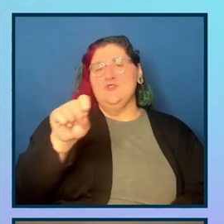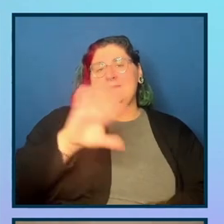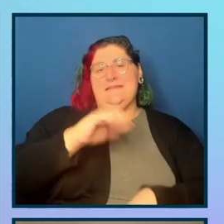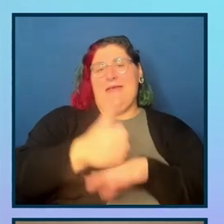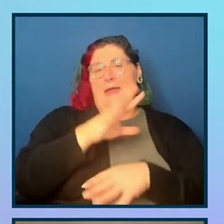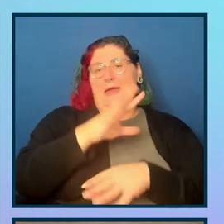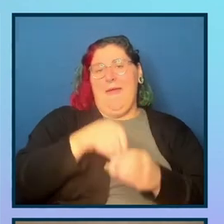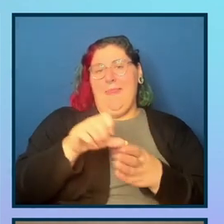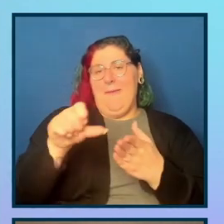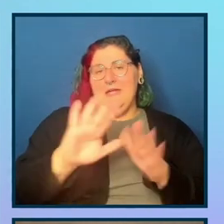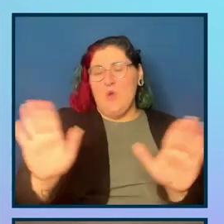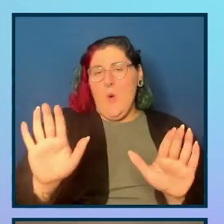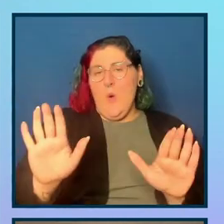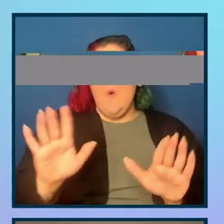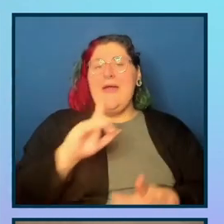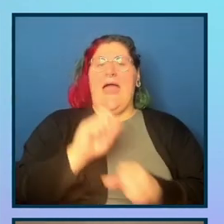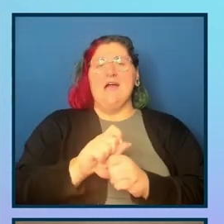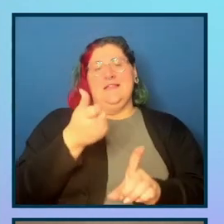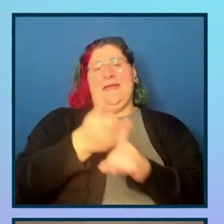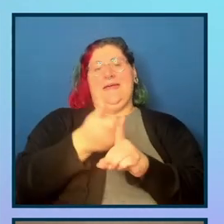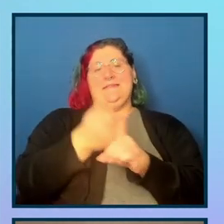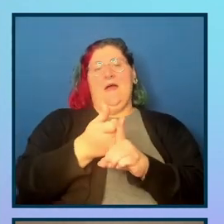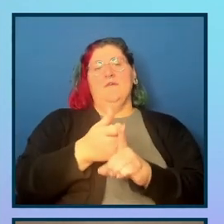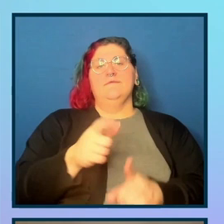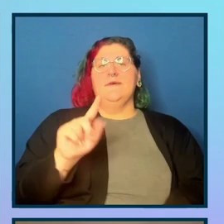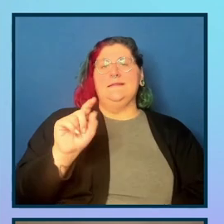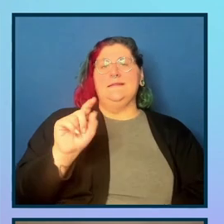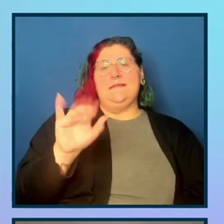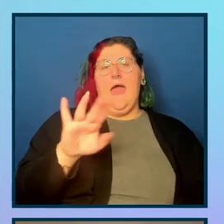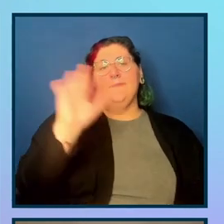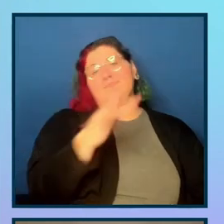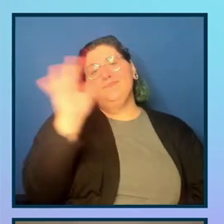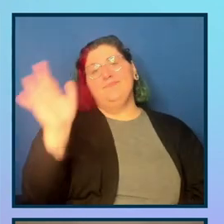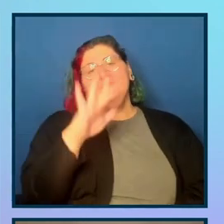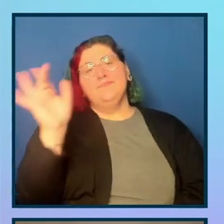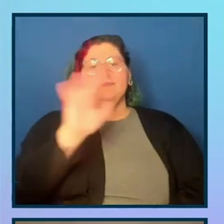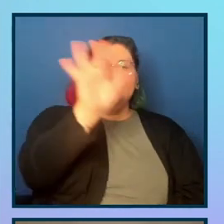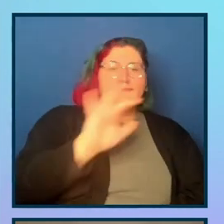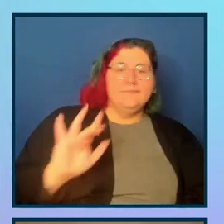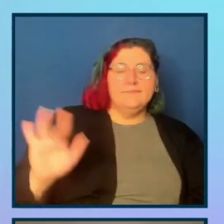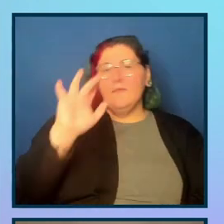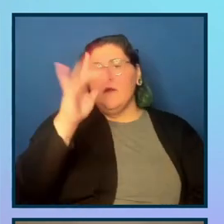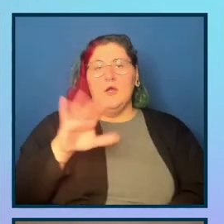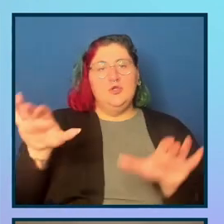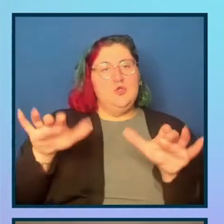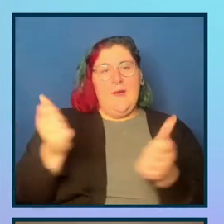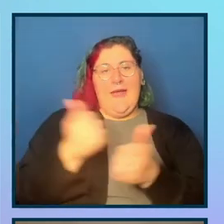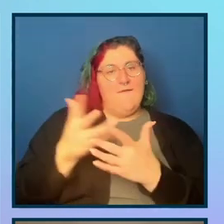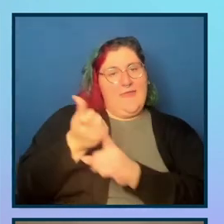those it's actually firing tabs is a real one. So you can really, you can really get a good look at the, um,